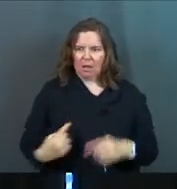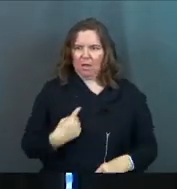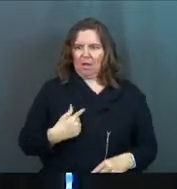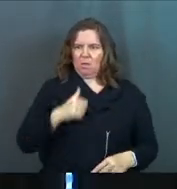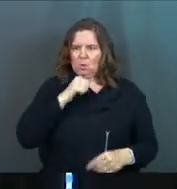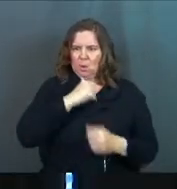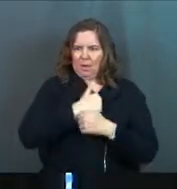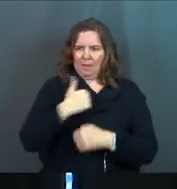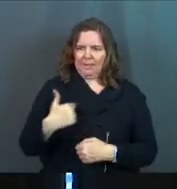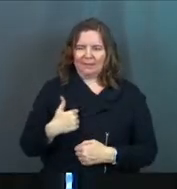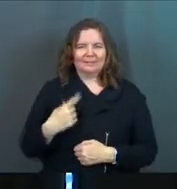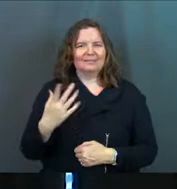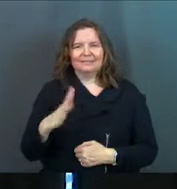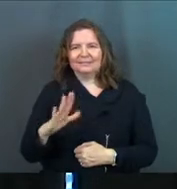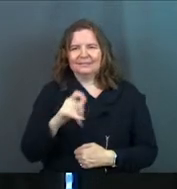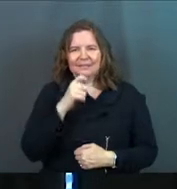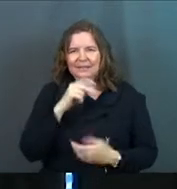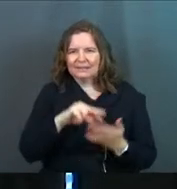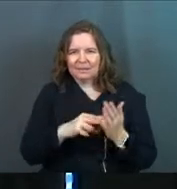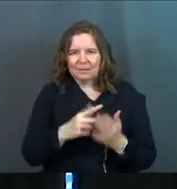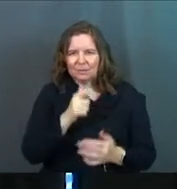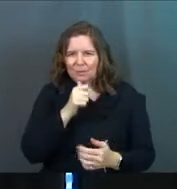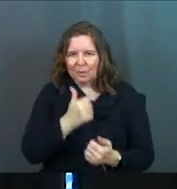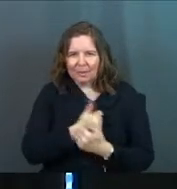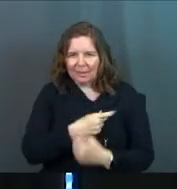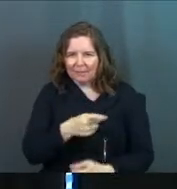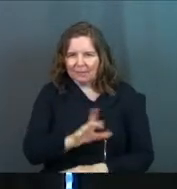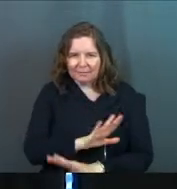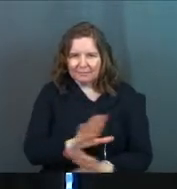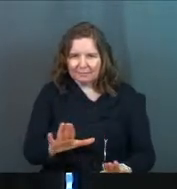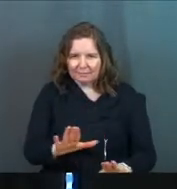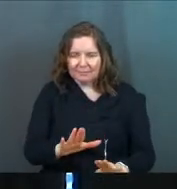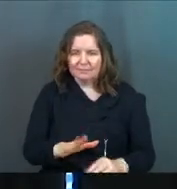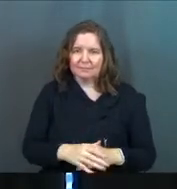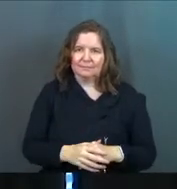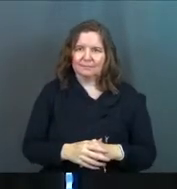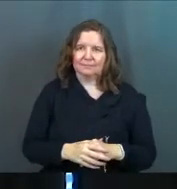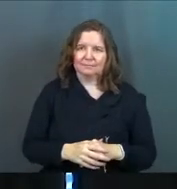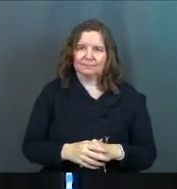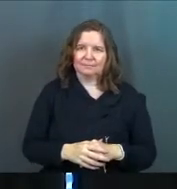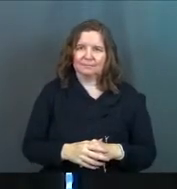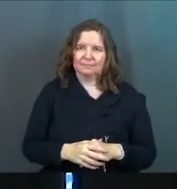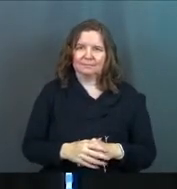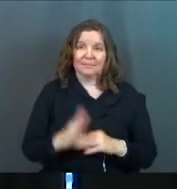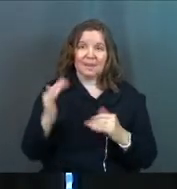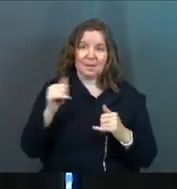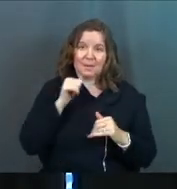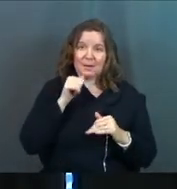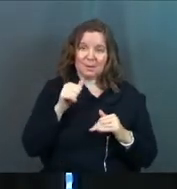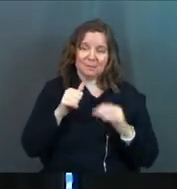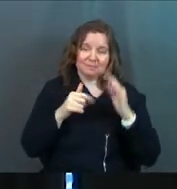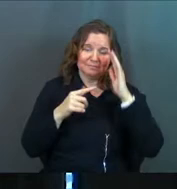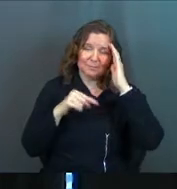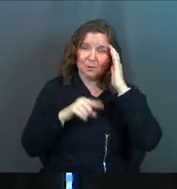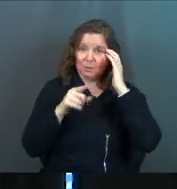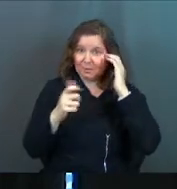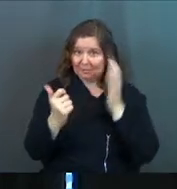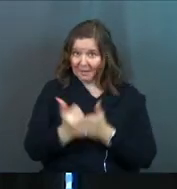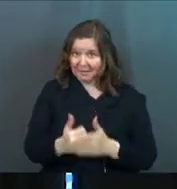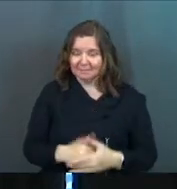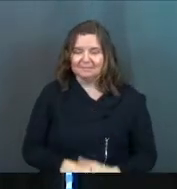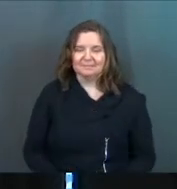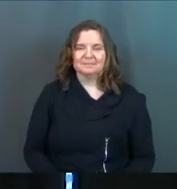lack of love. And sometimes it's not lack of love. Let's hope they don't murder you. Amen? Amen.